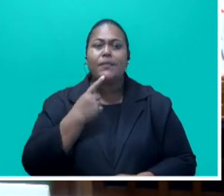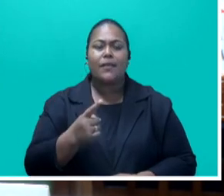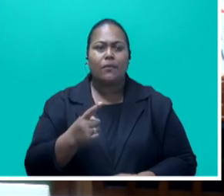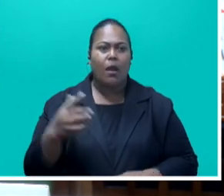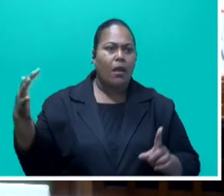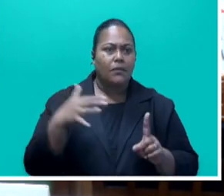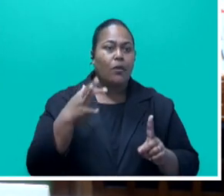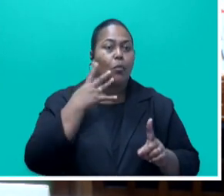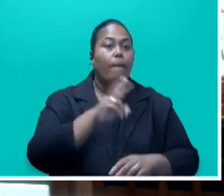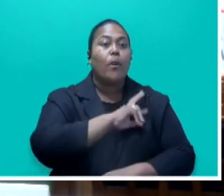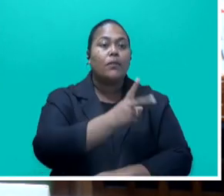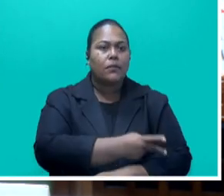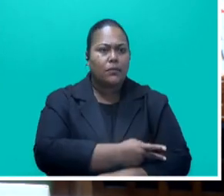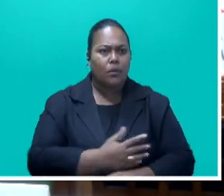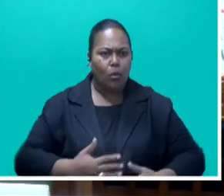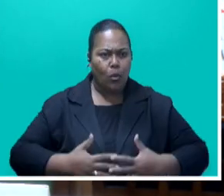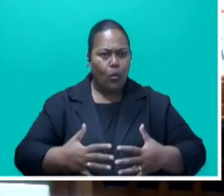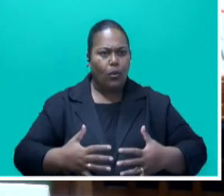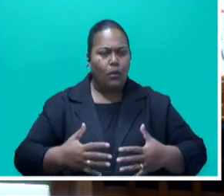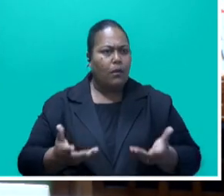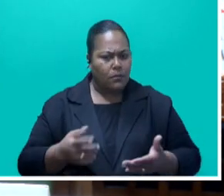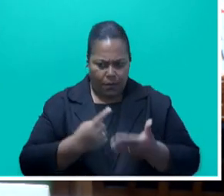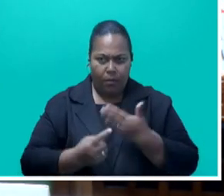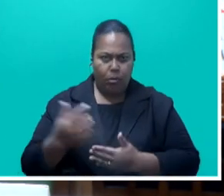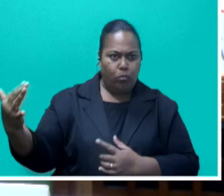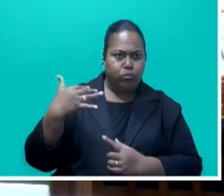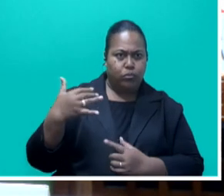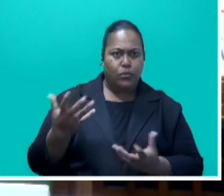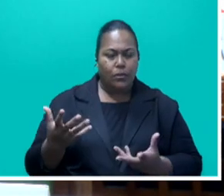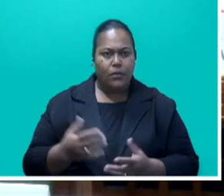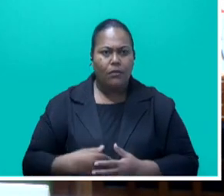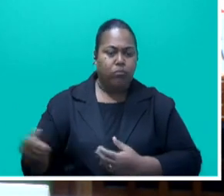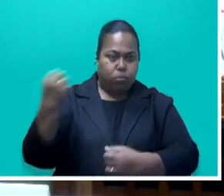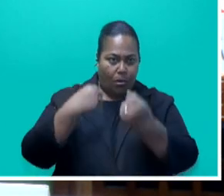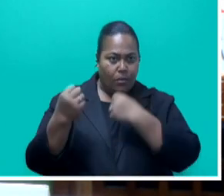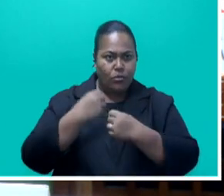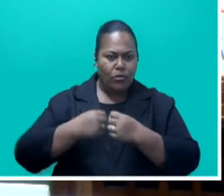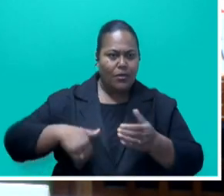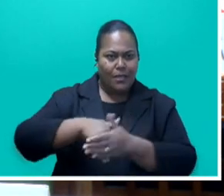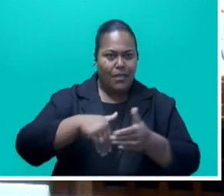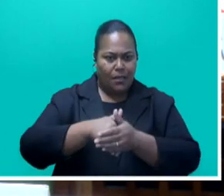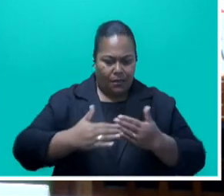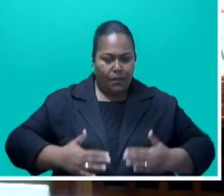while pregnant. And while pregnant, they are being punched or kicked in the abdomen.